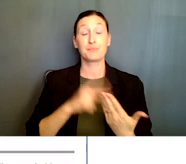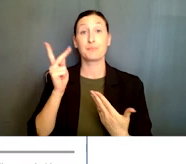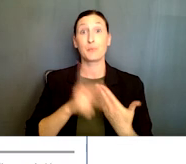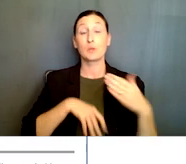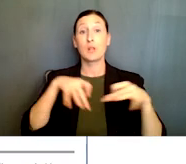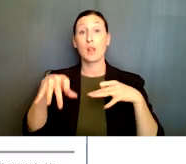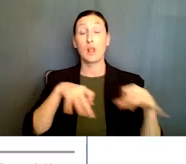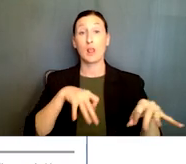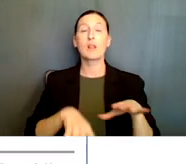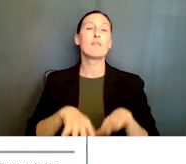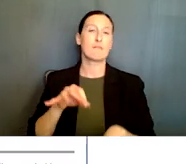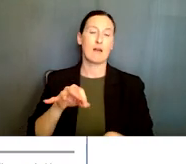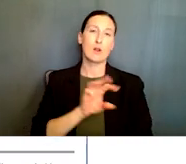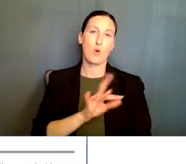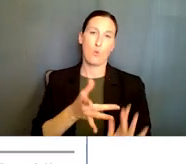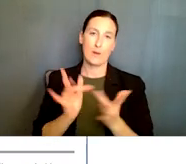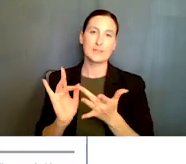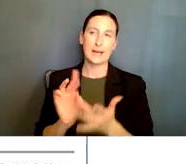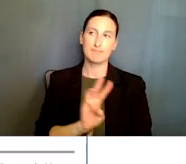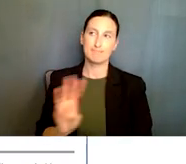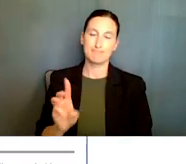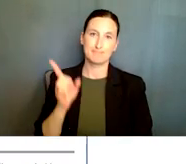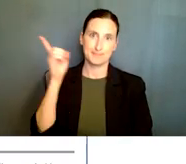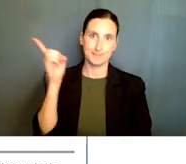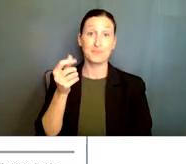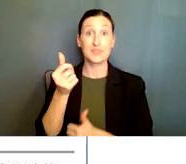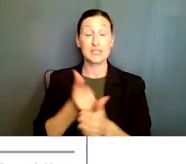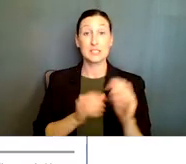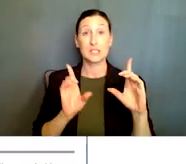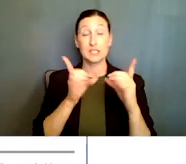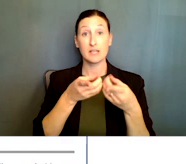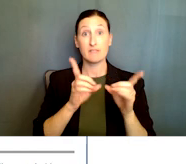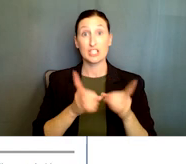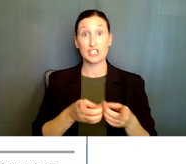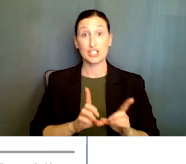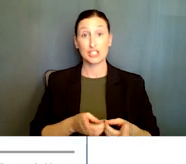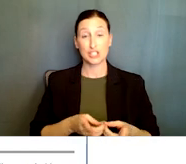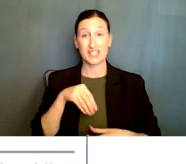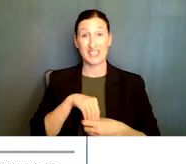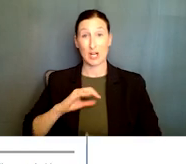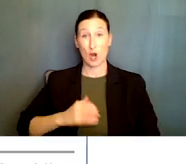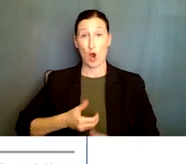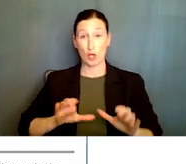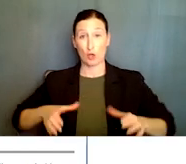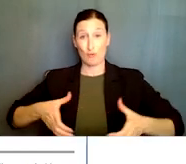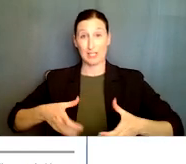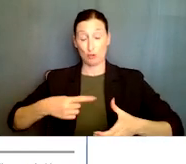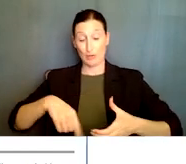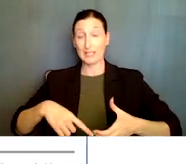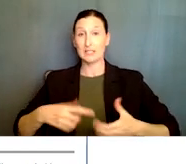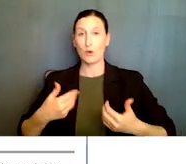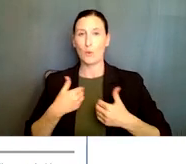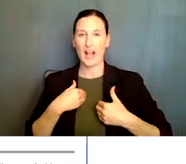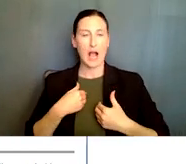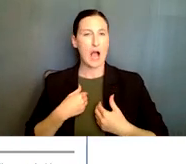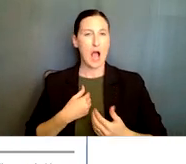found on our website. Each division within our directorate has a very